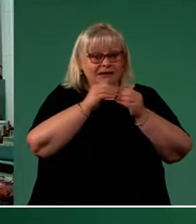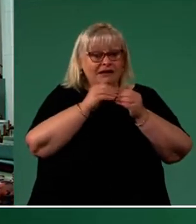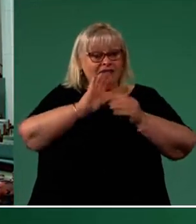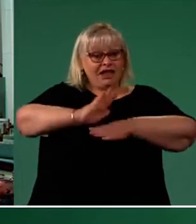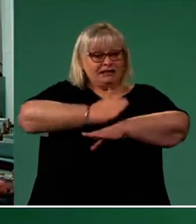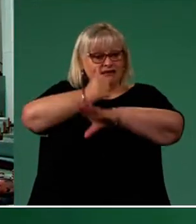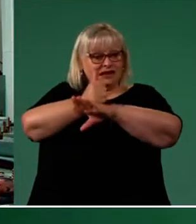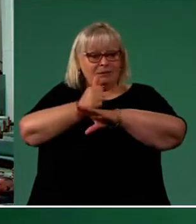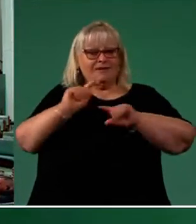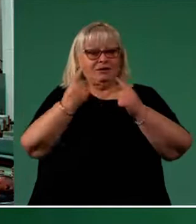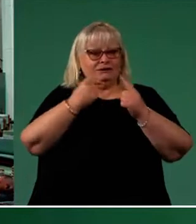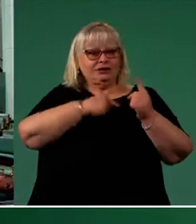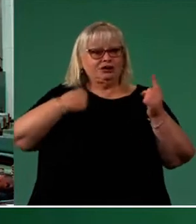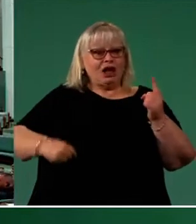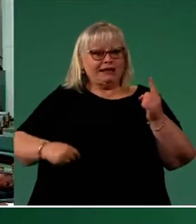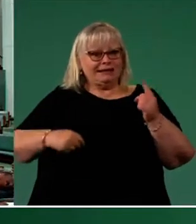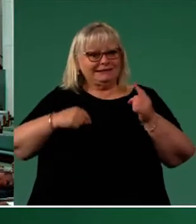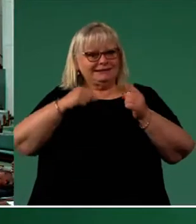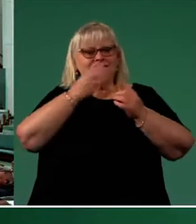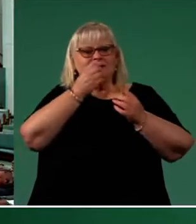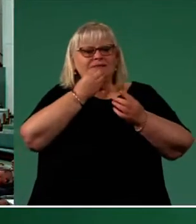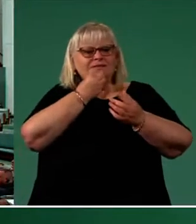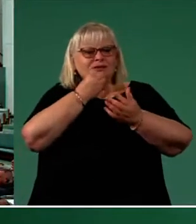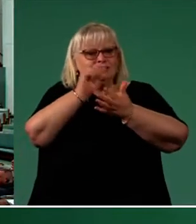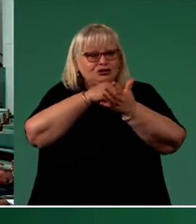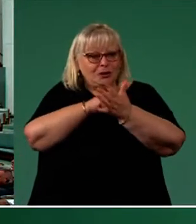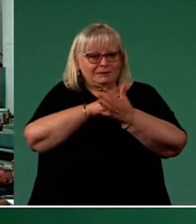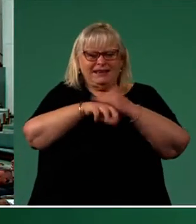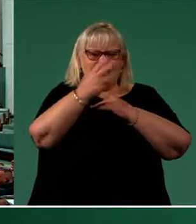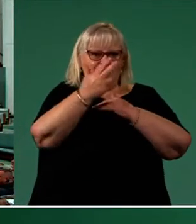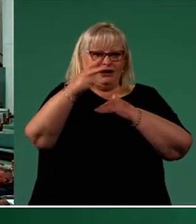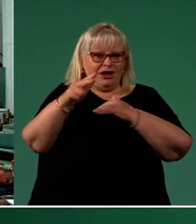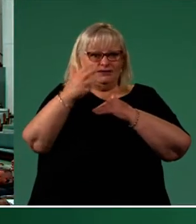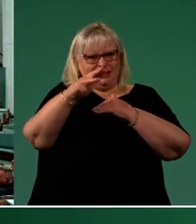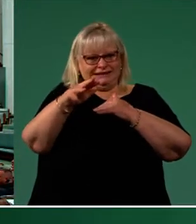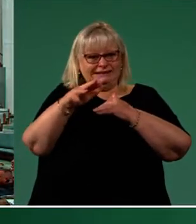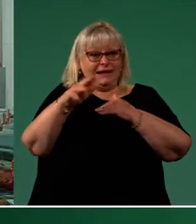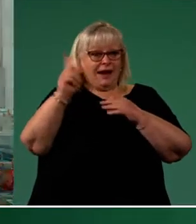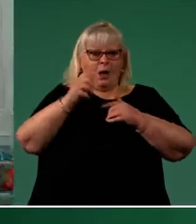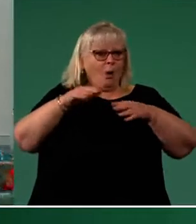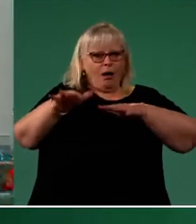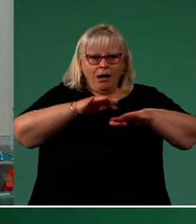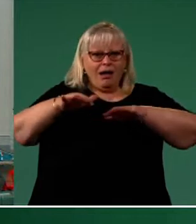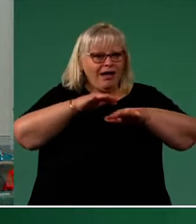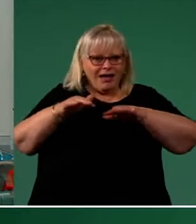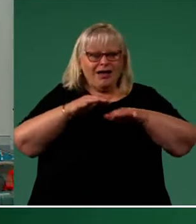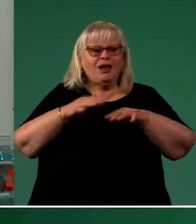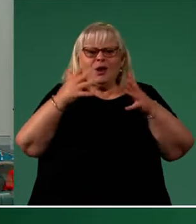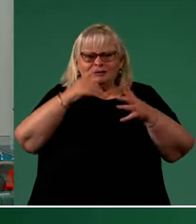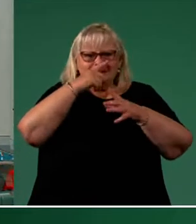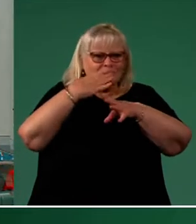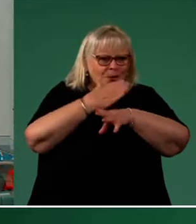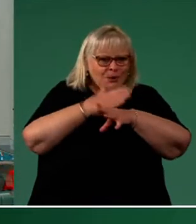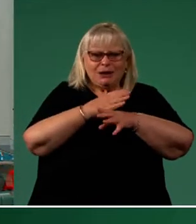first Chinese supermarket in the 1990s. It's now a hive of local activity, employing scores of locals and